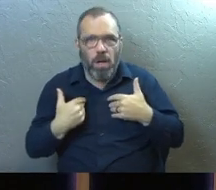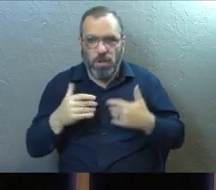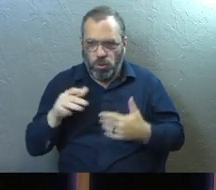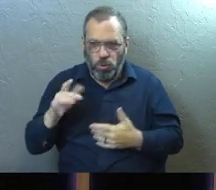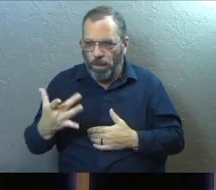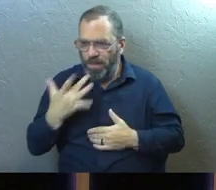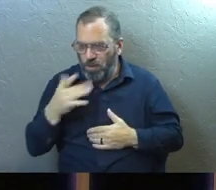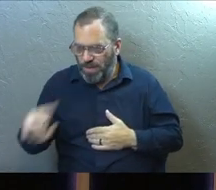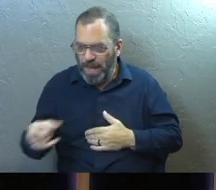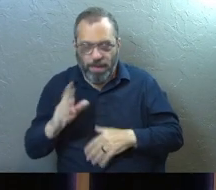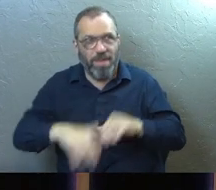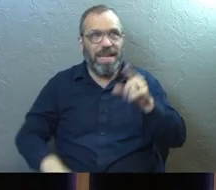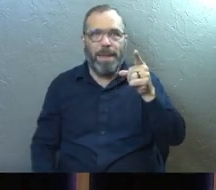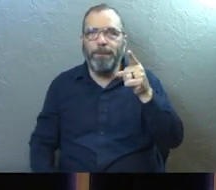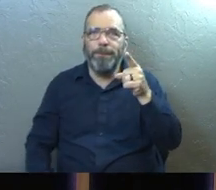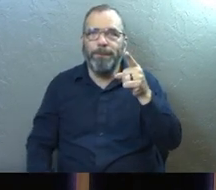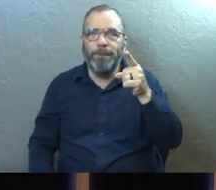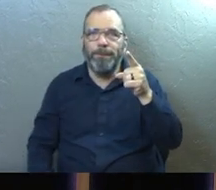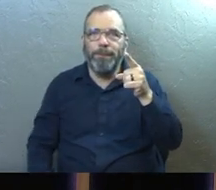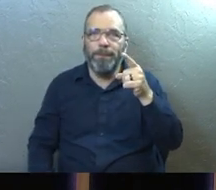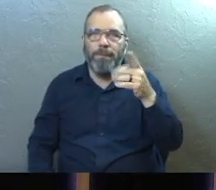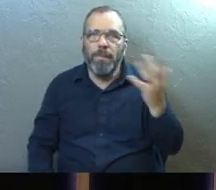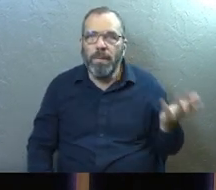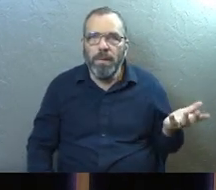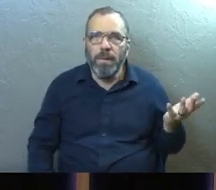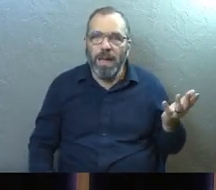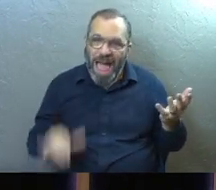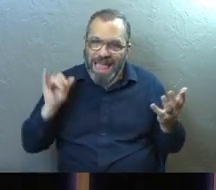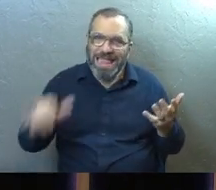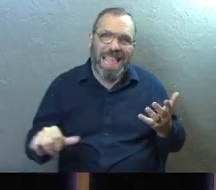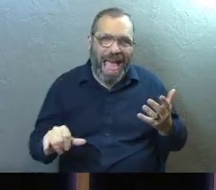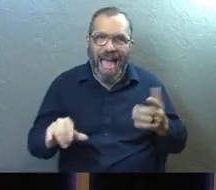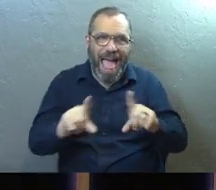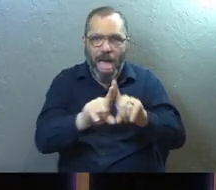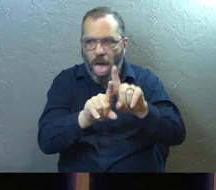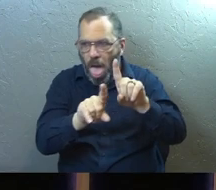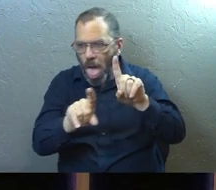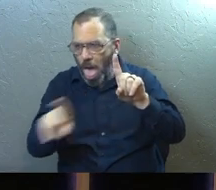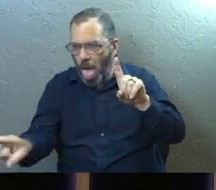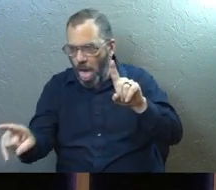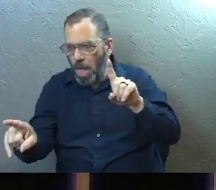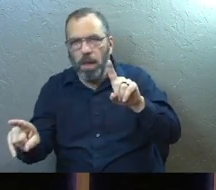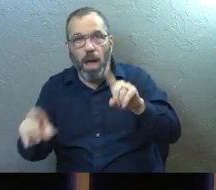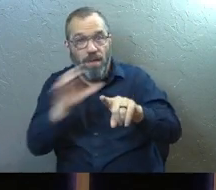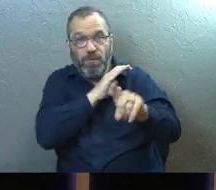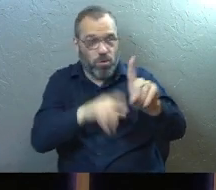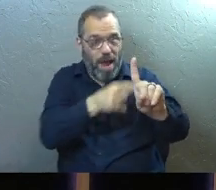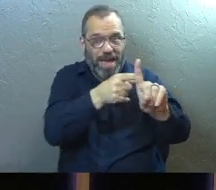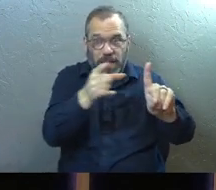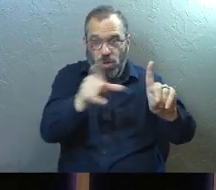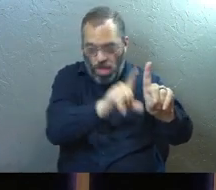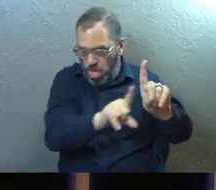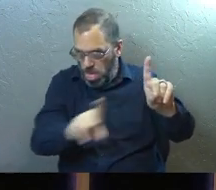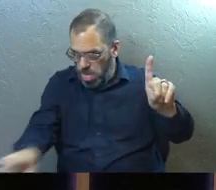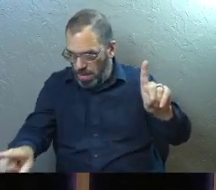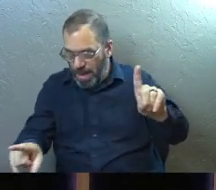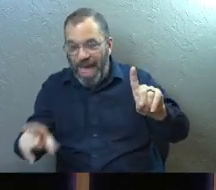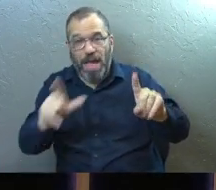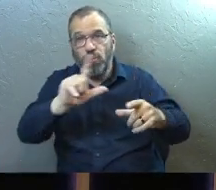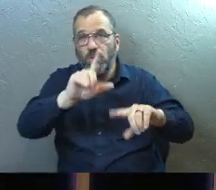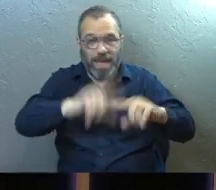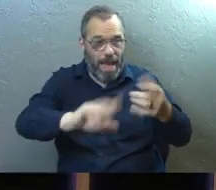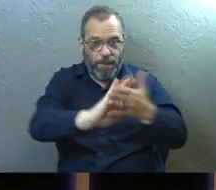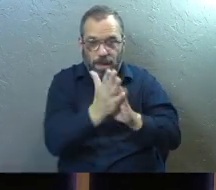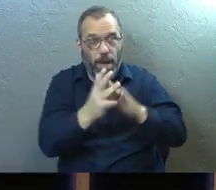choosing them over me. And those will draw you away from Christ. And instead of me changing you into the